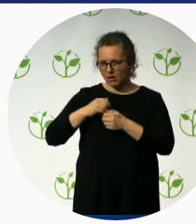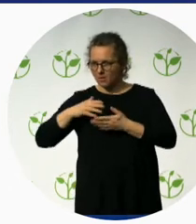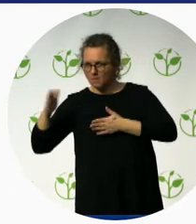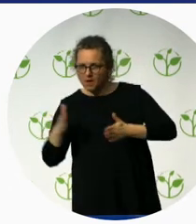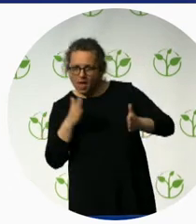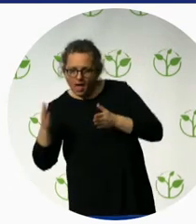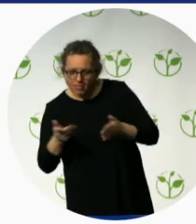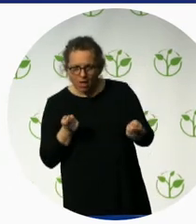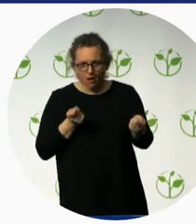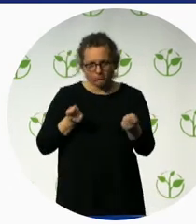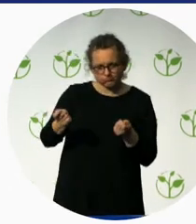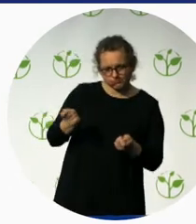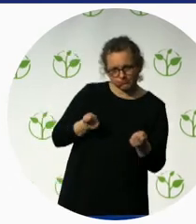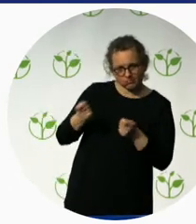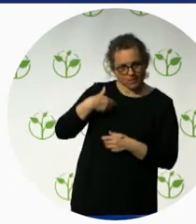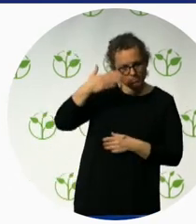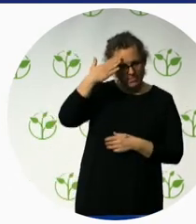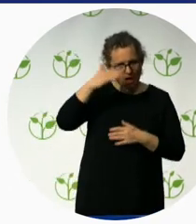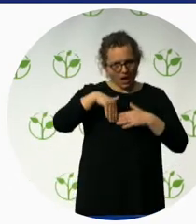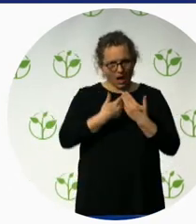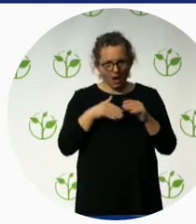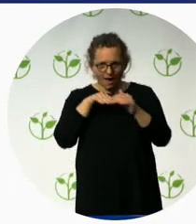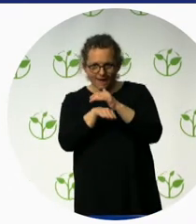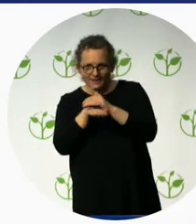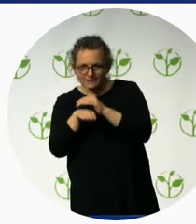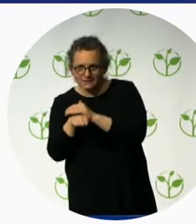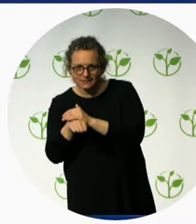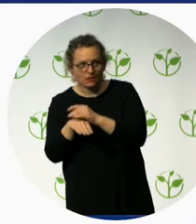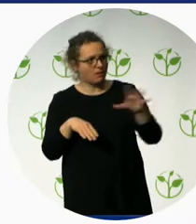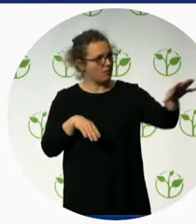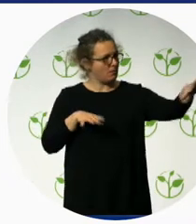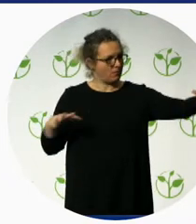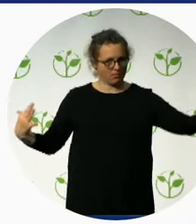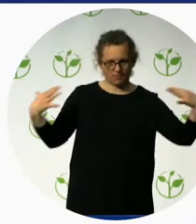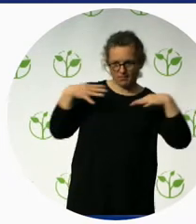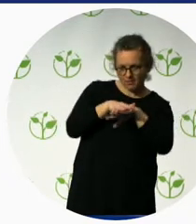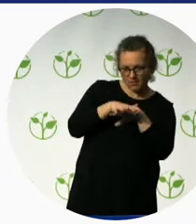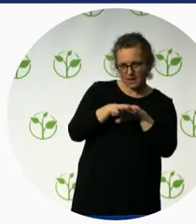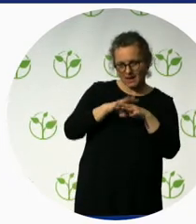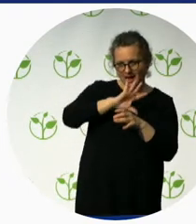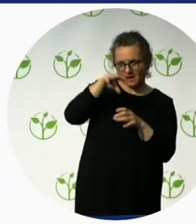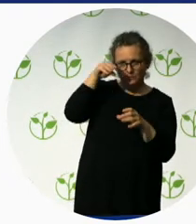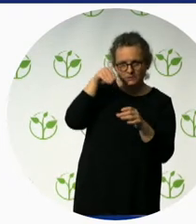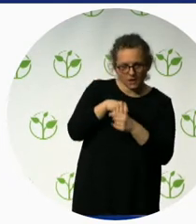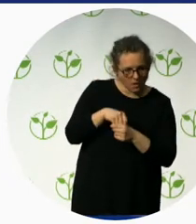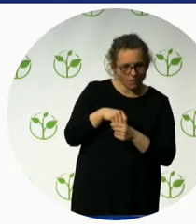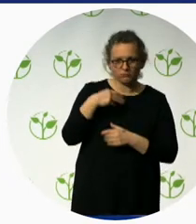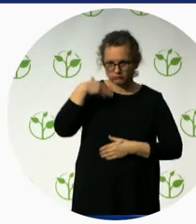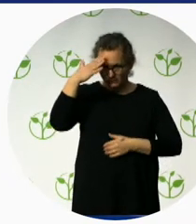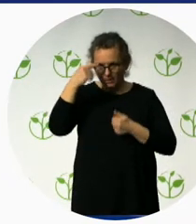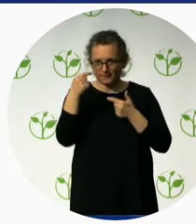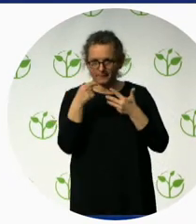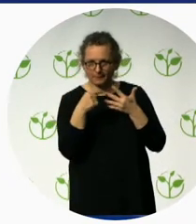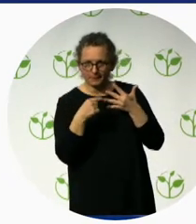based on this model, so, here, what I'm, sorry, I'm not used to this